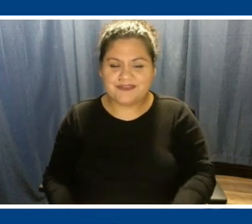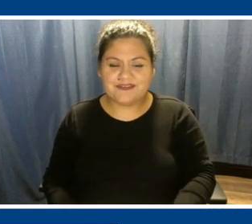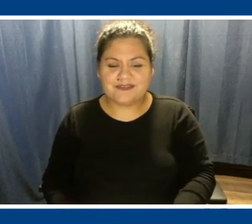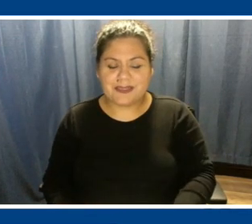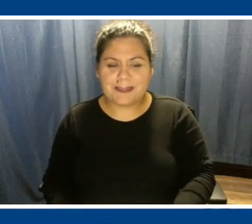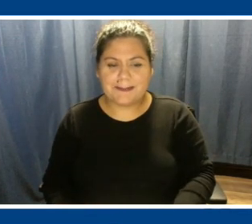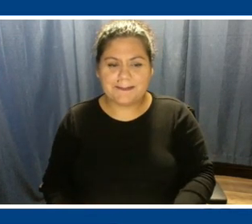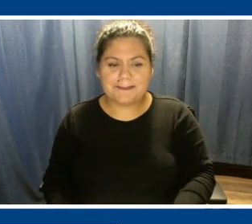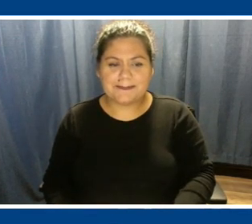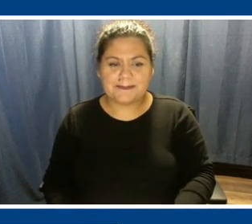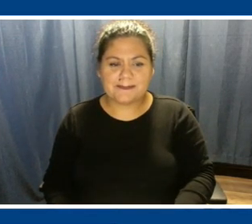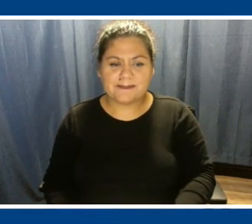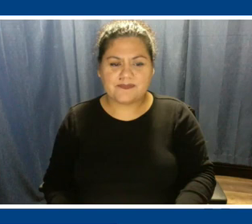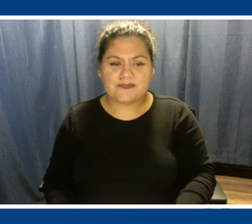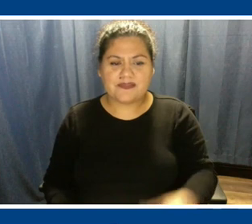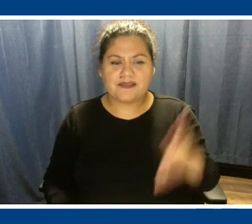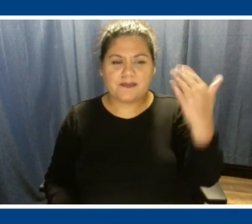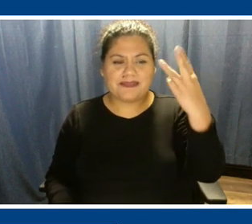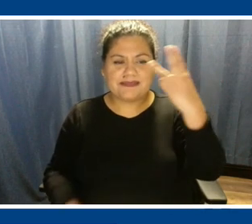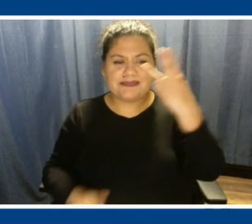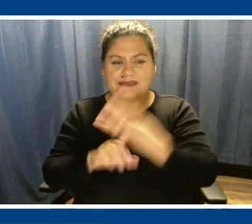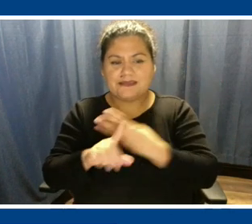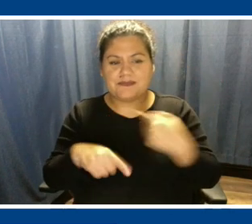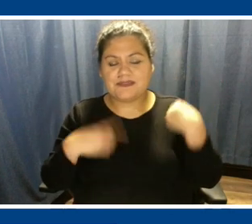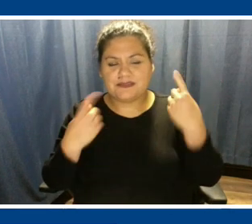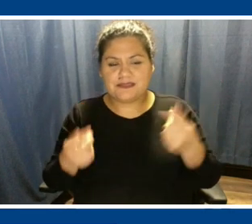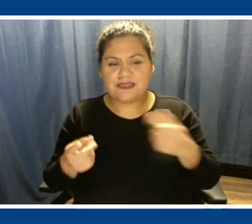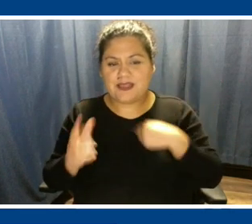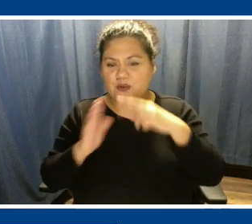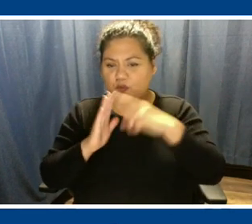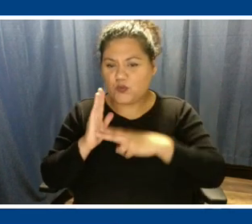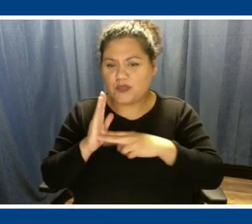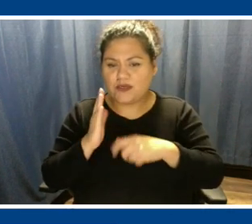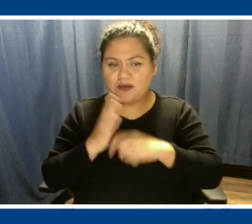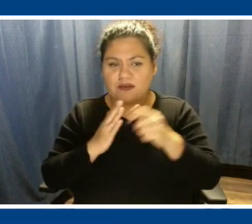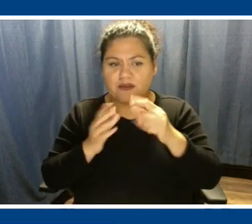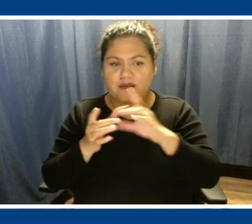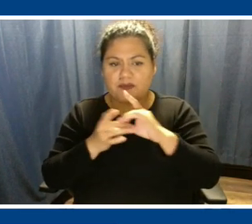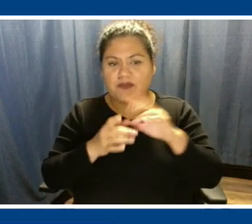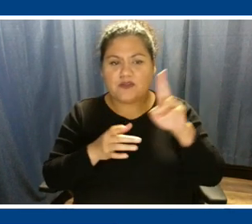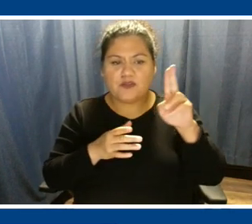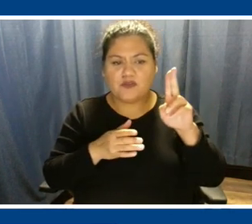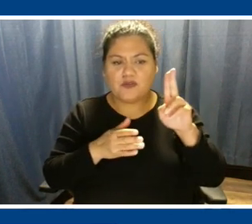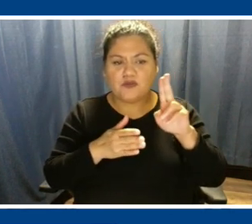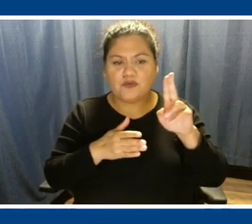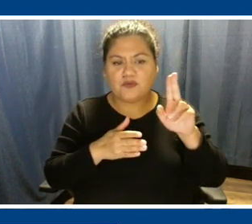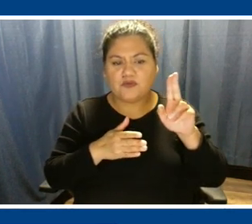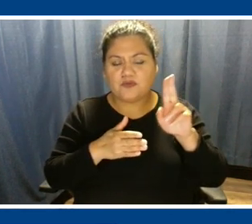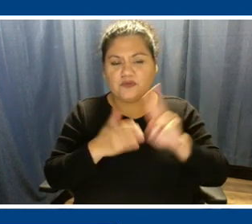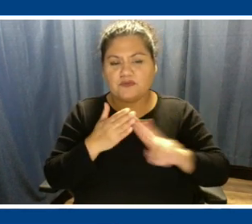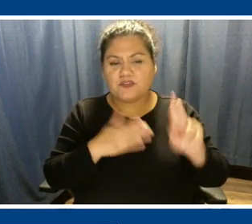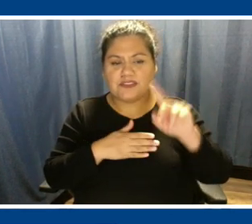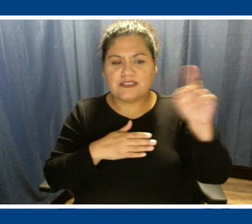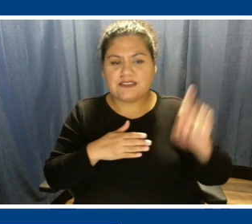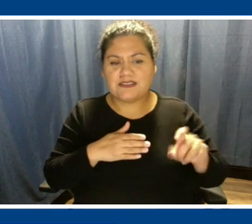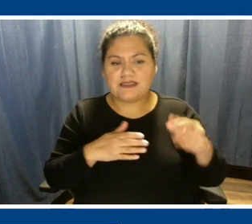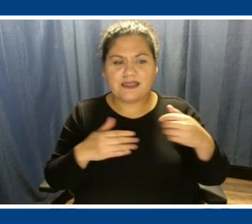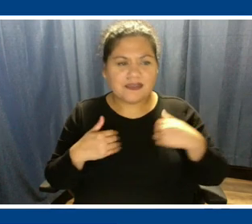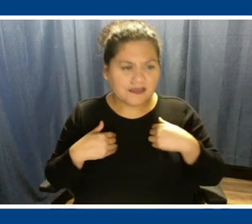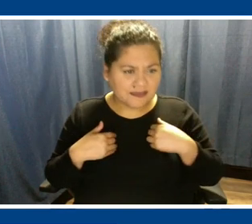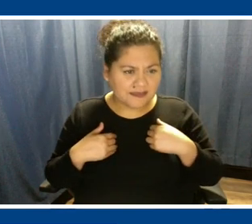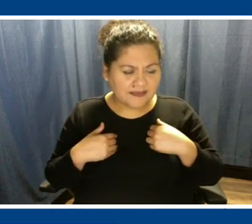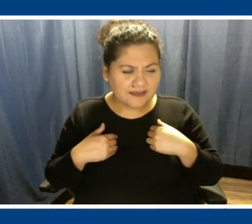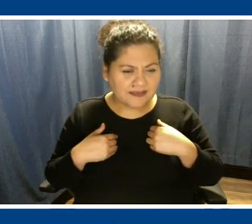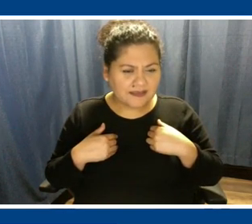Within the last six months, I read an article about the University of Texas. They have a patent now on